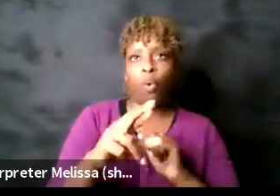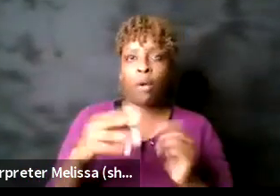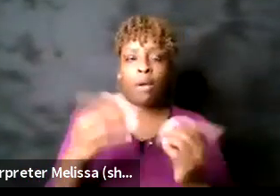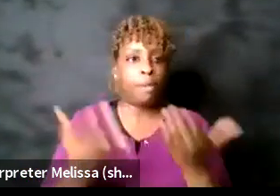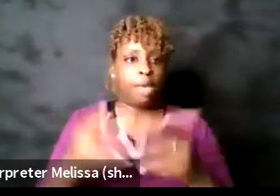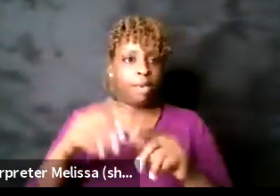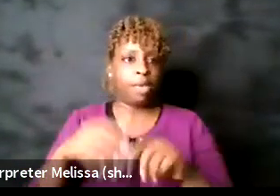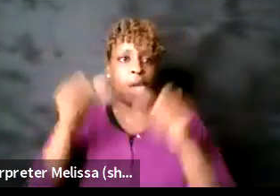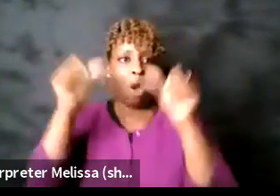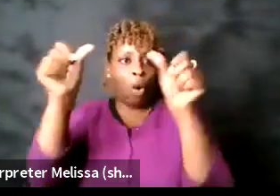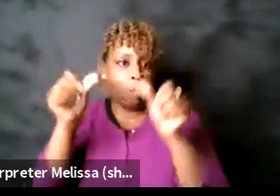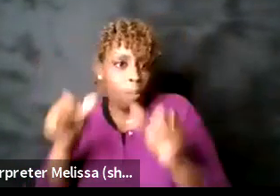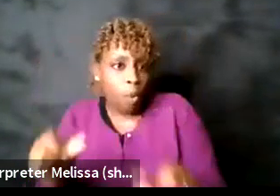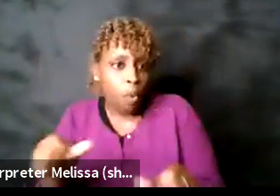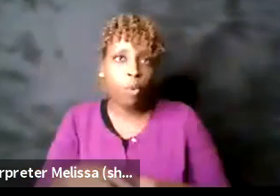behavior